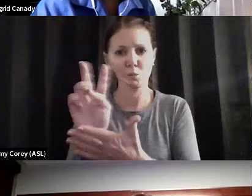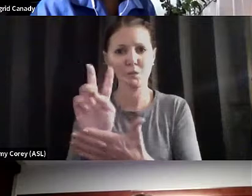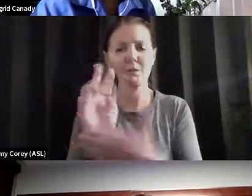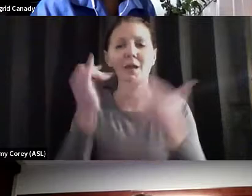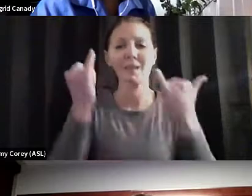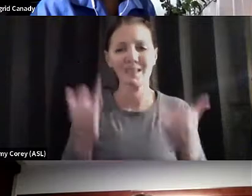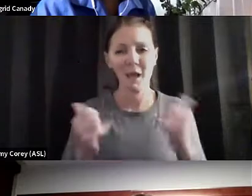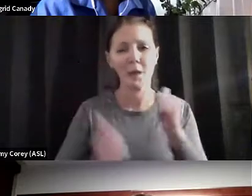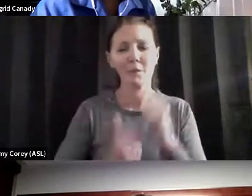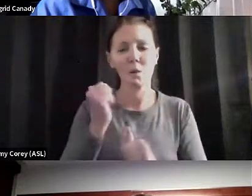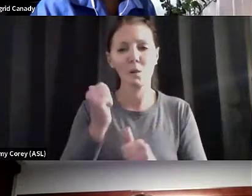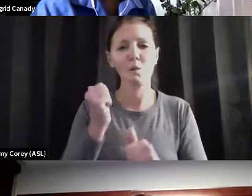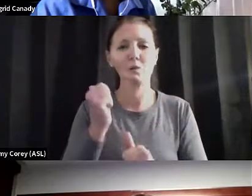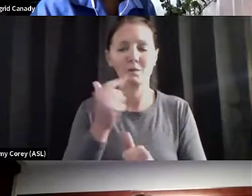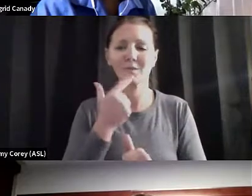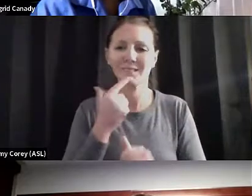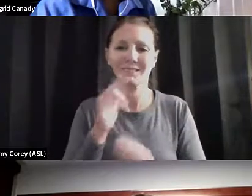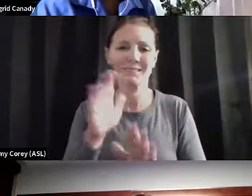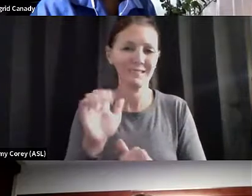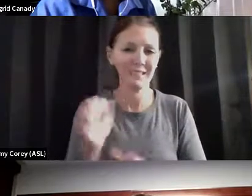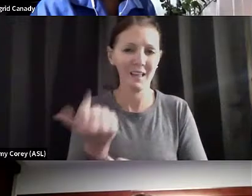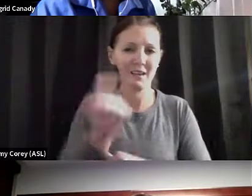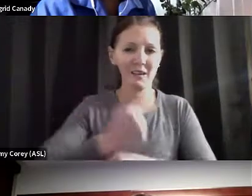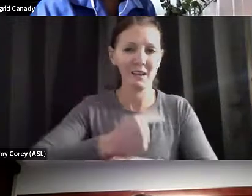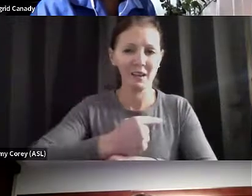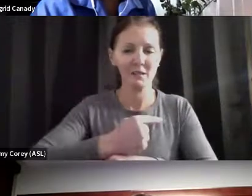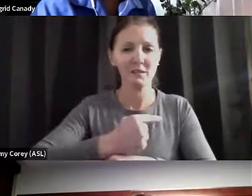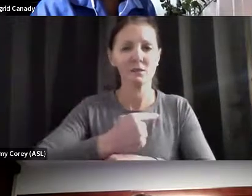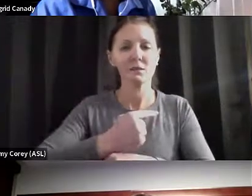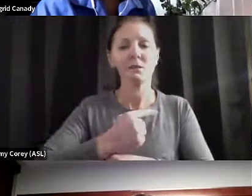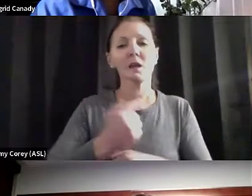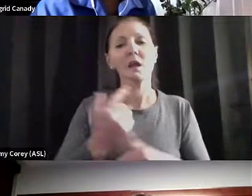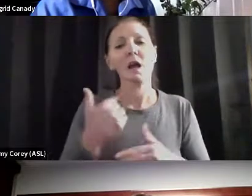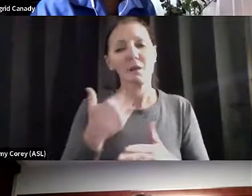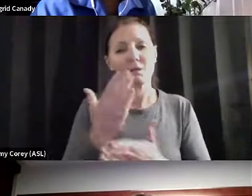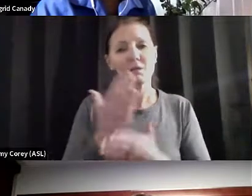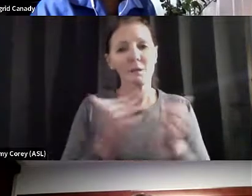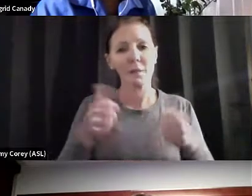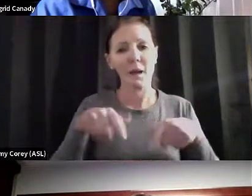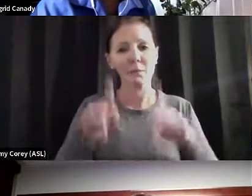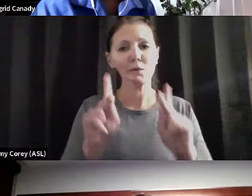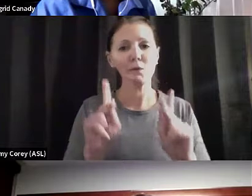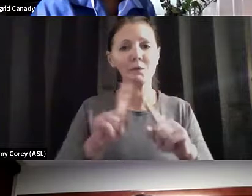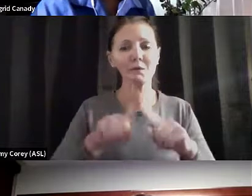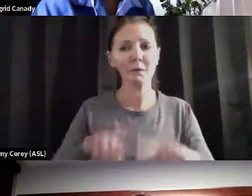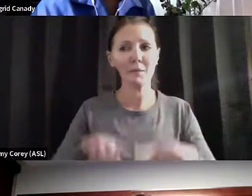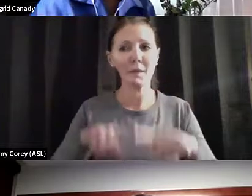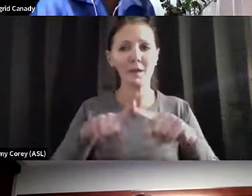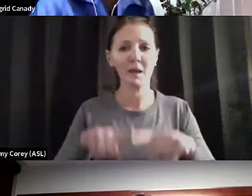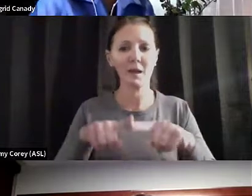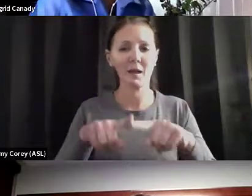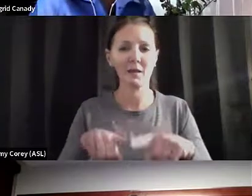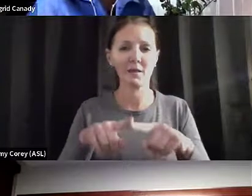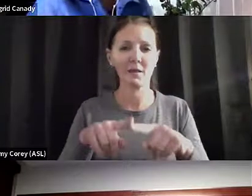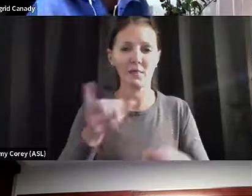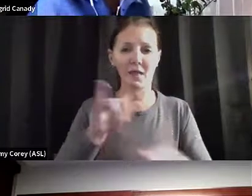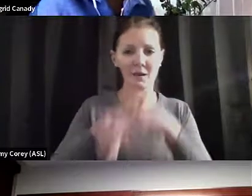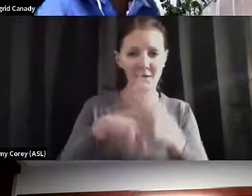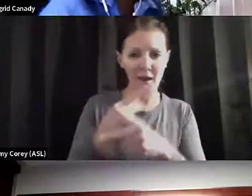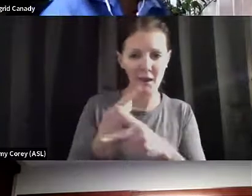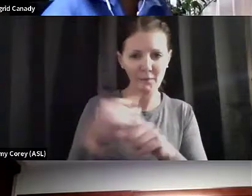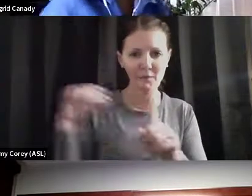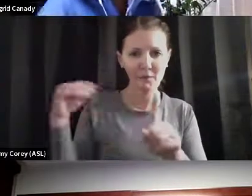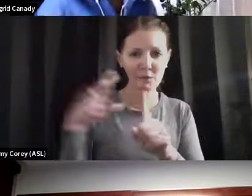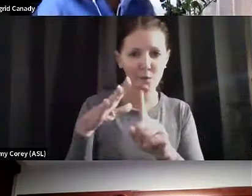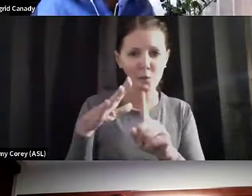most places are saying 10 days. There certainly are some opportunities depending sort of on the type of exposure